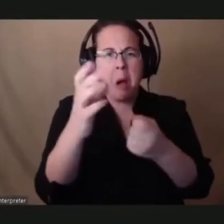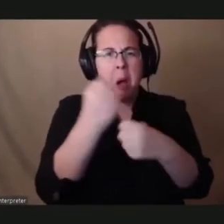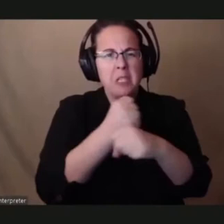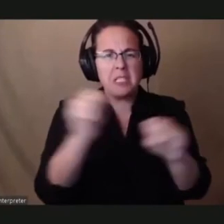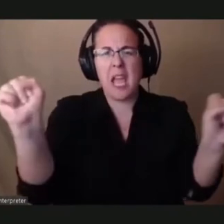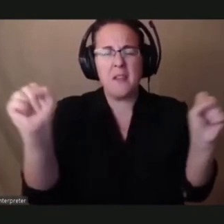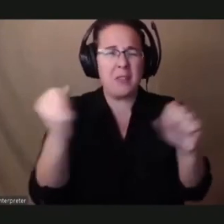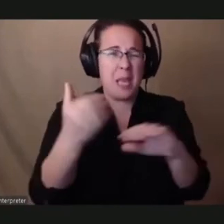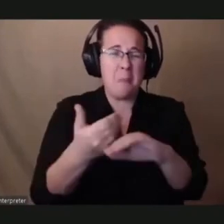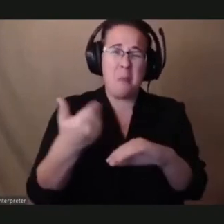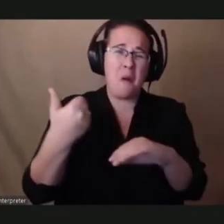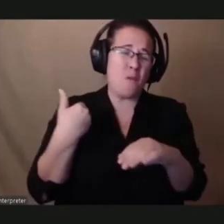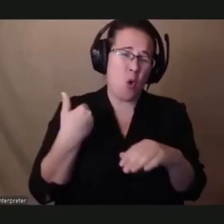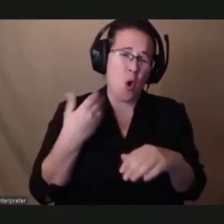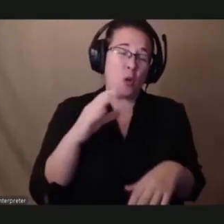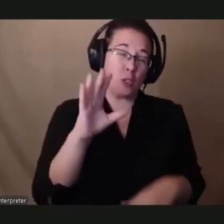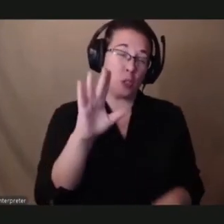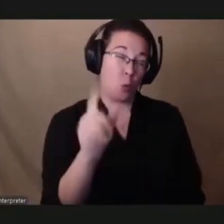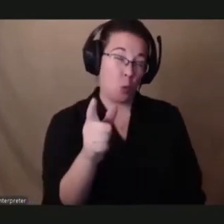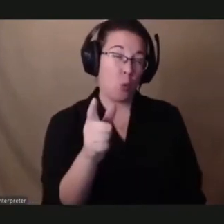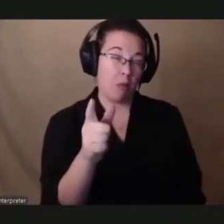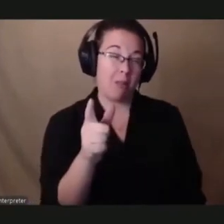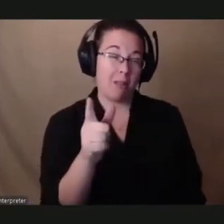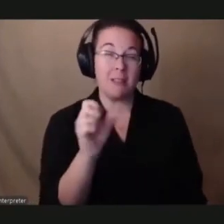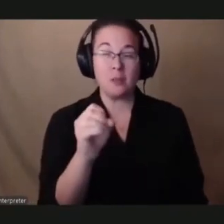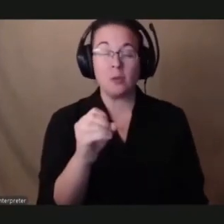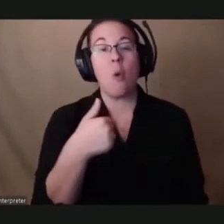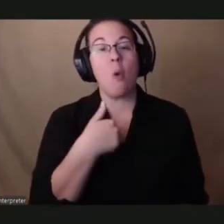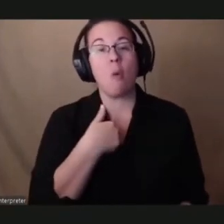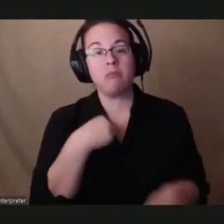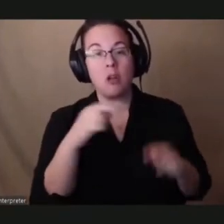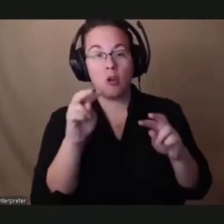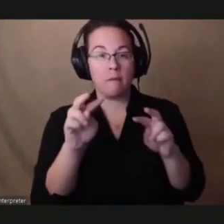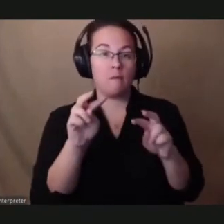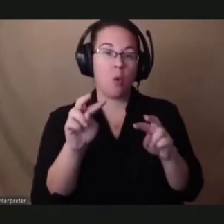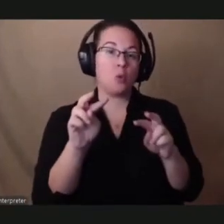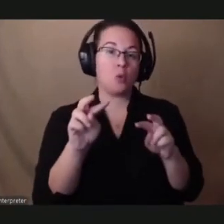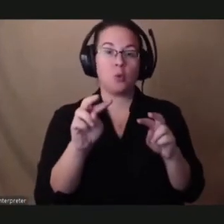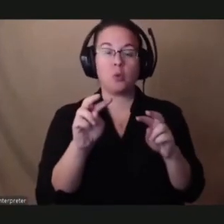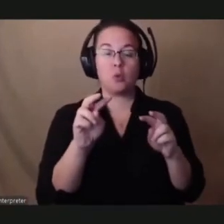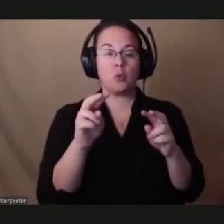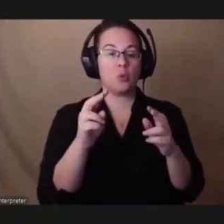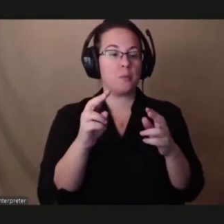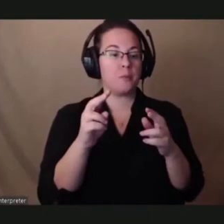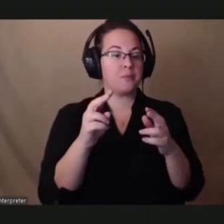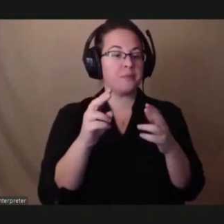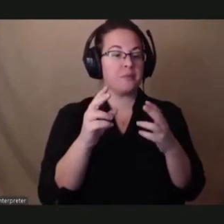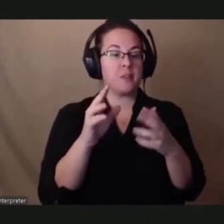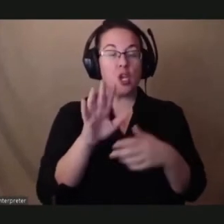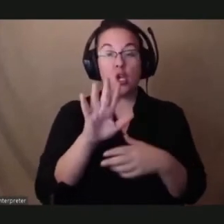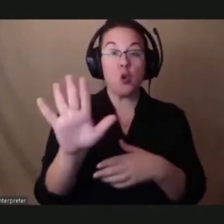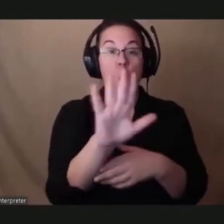I'm looking forward to what your FCC has to offer.